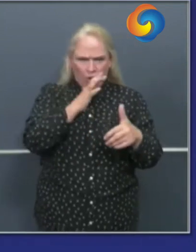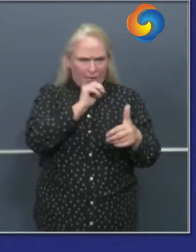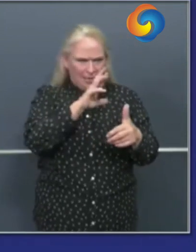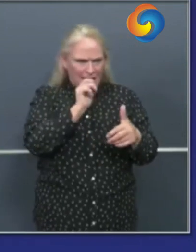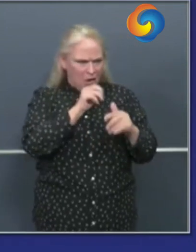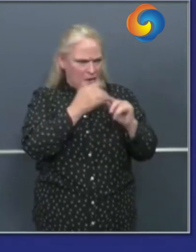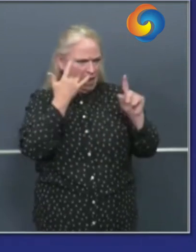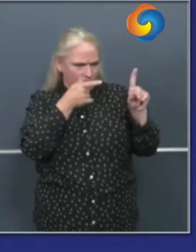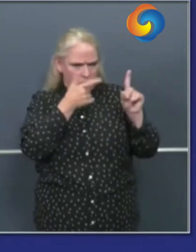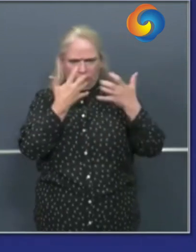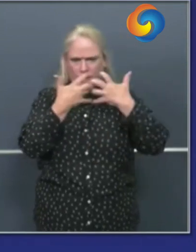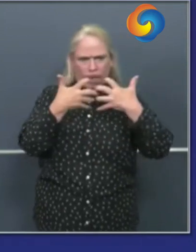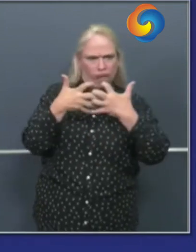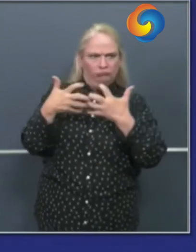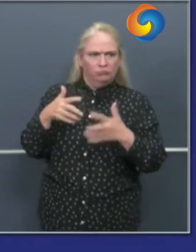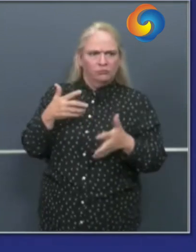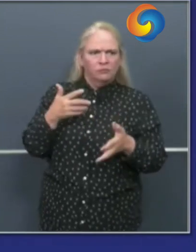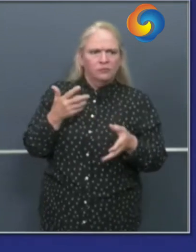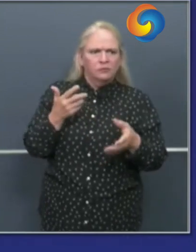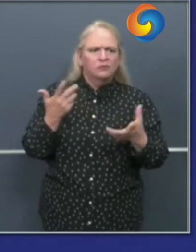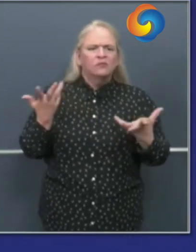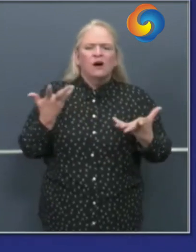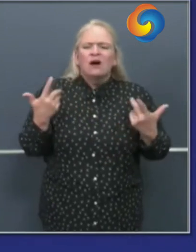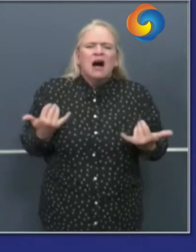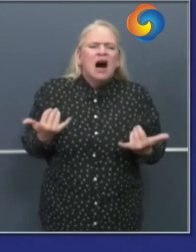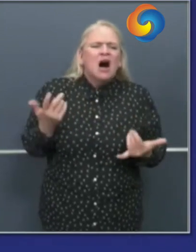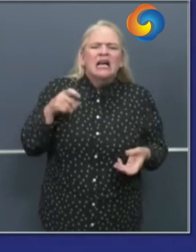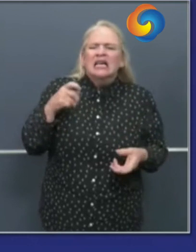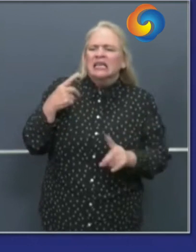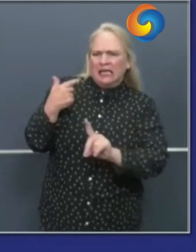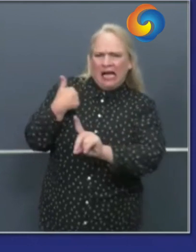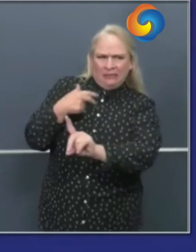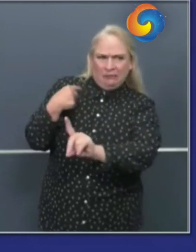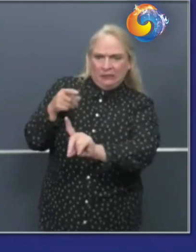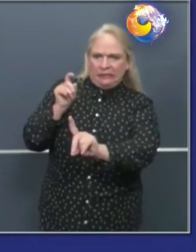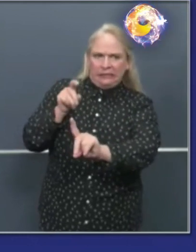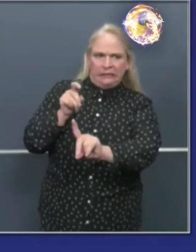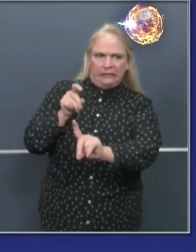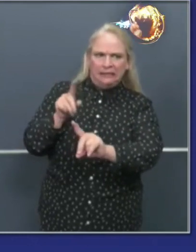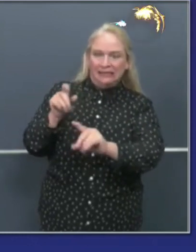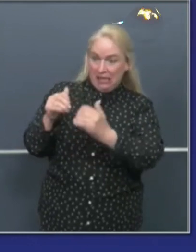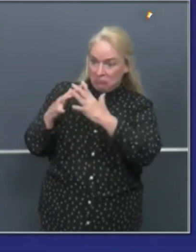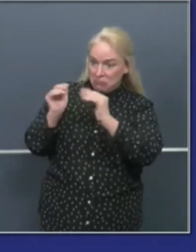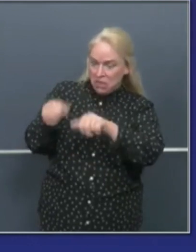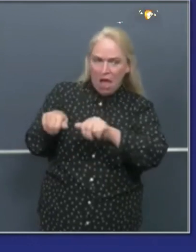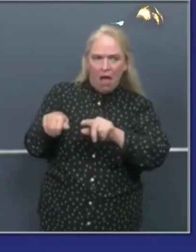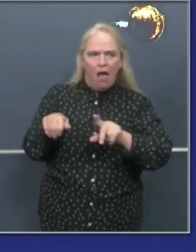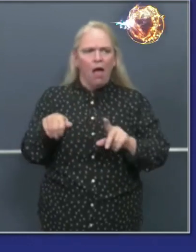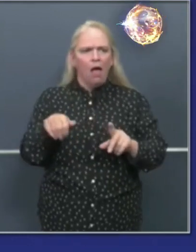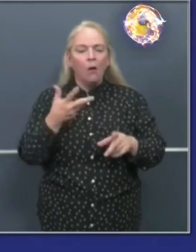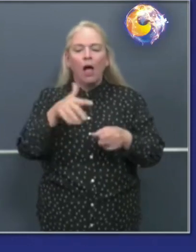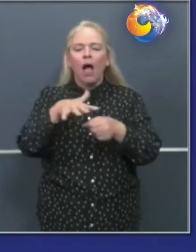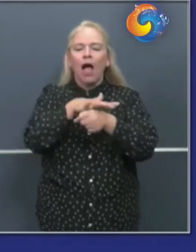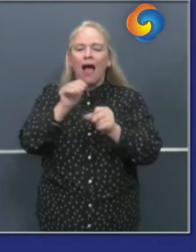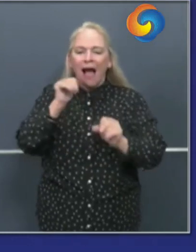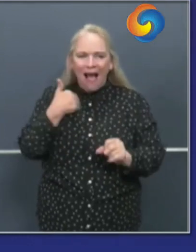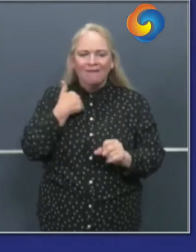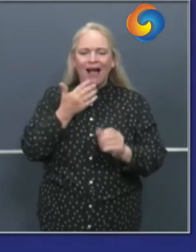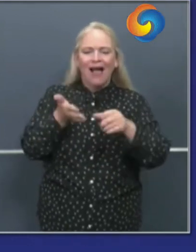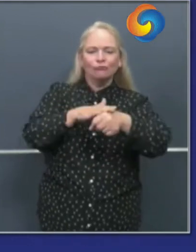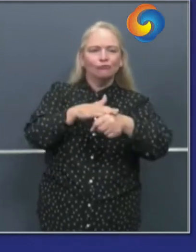to utilize our existing hospital footprint the capacity that exists within the hospital setting